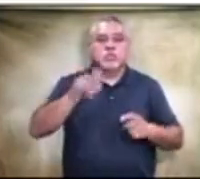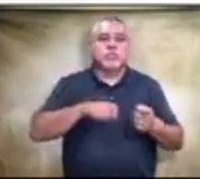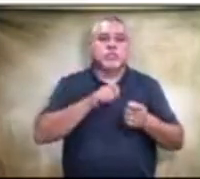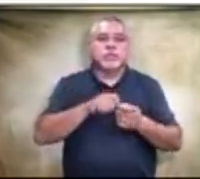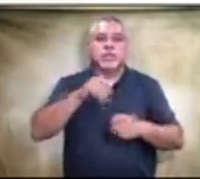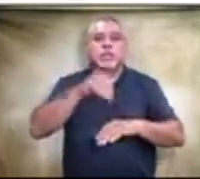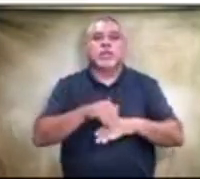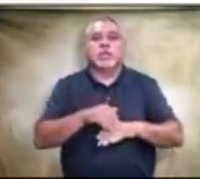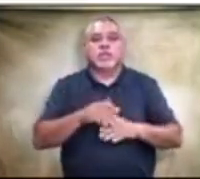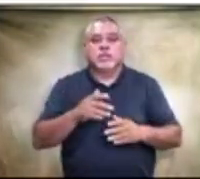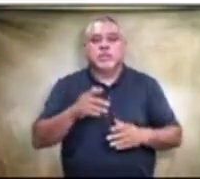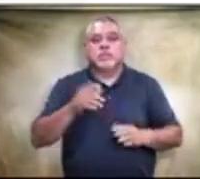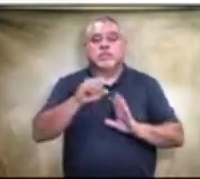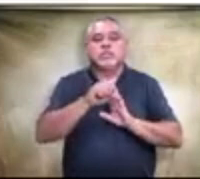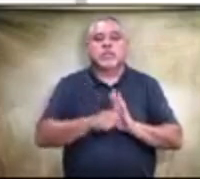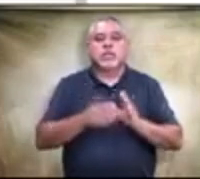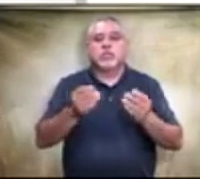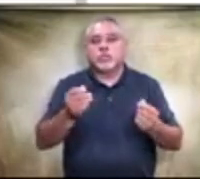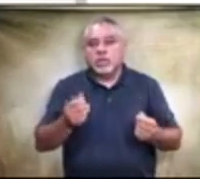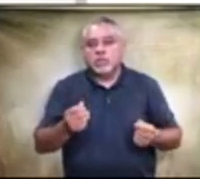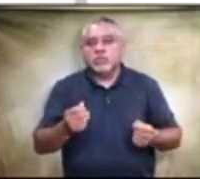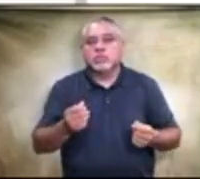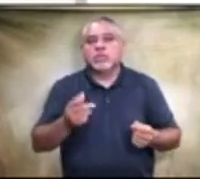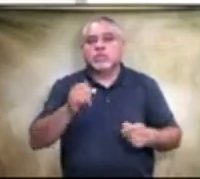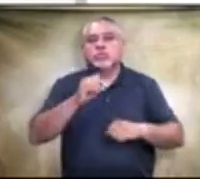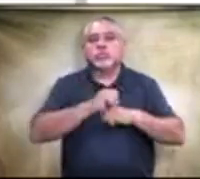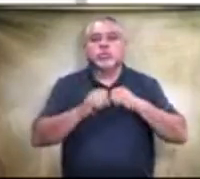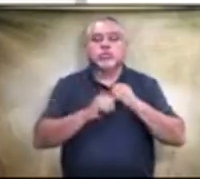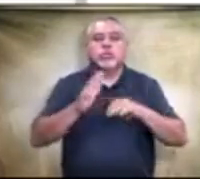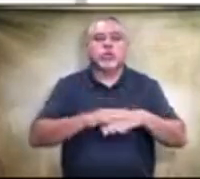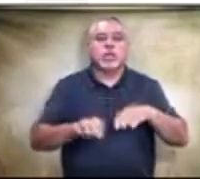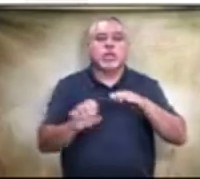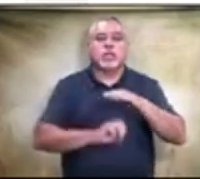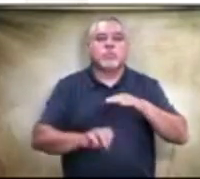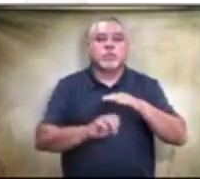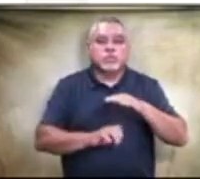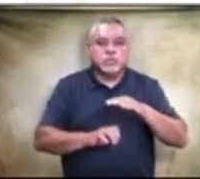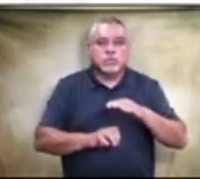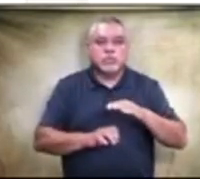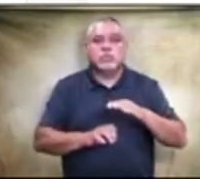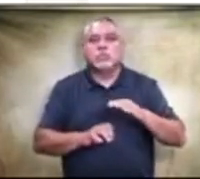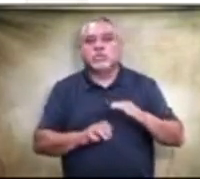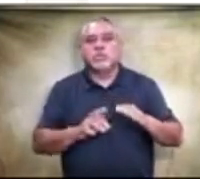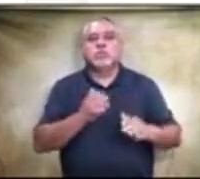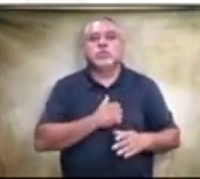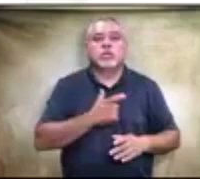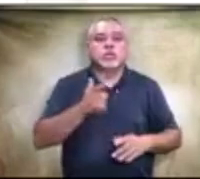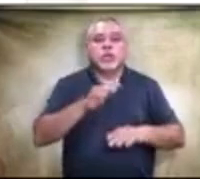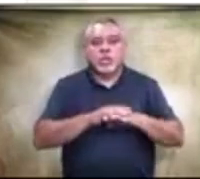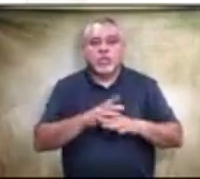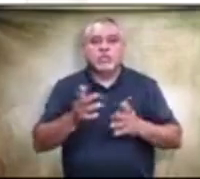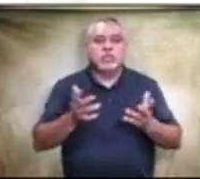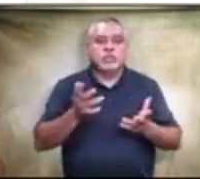playgrounds and shade structures on our elementary campuses no no ryan oh i'm sorry i jumped ahead